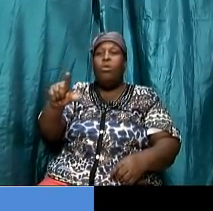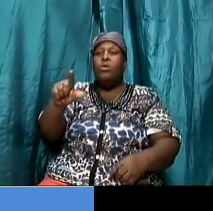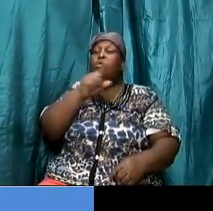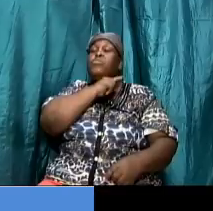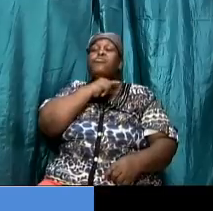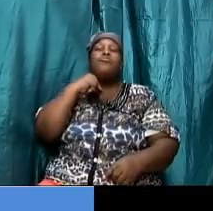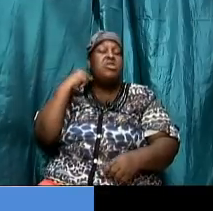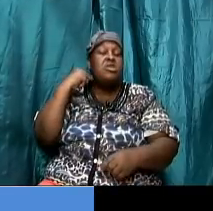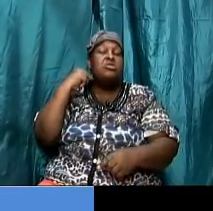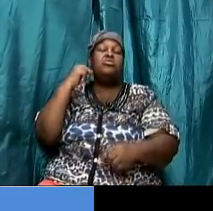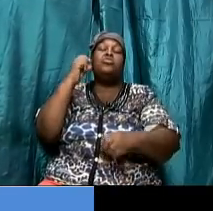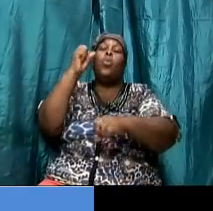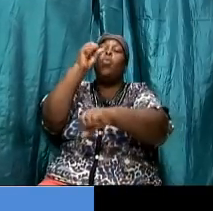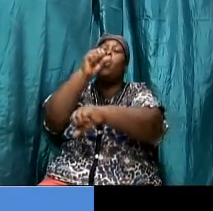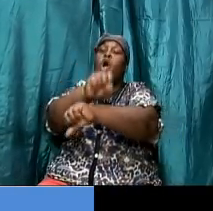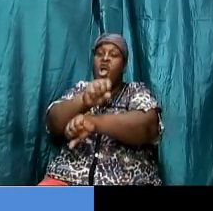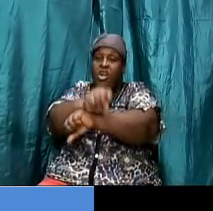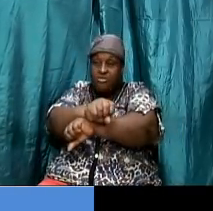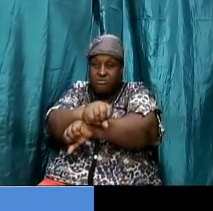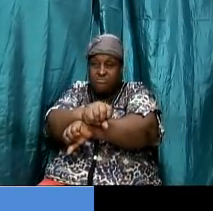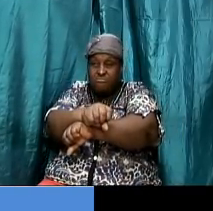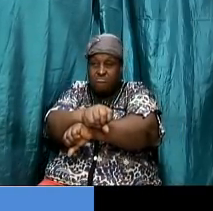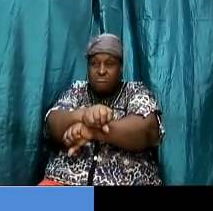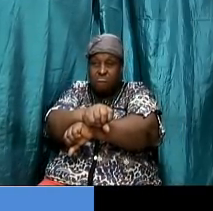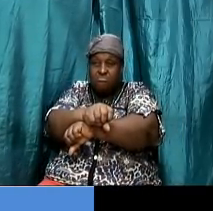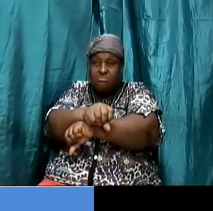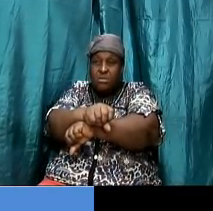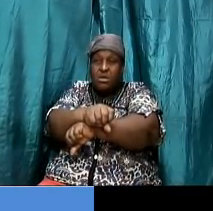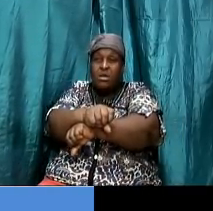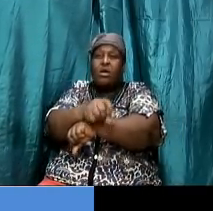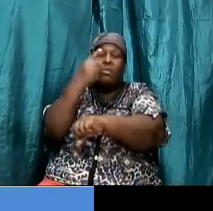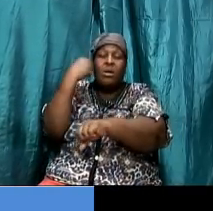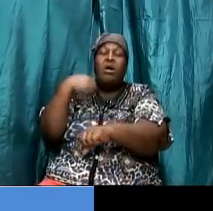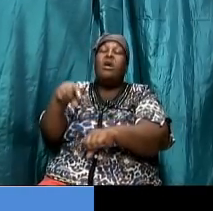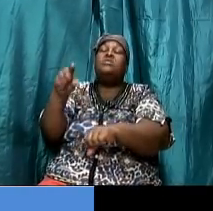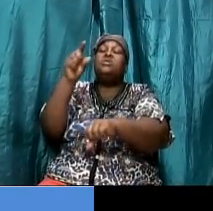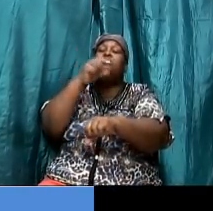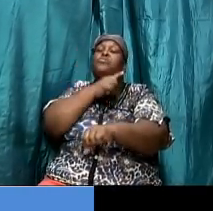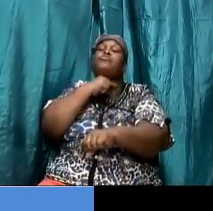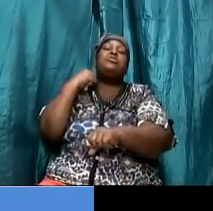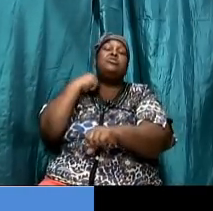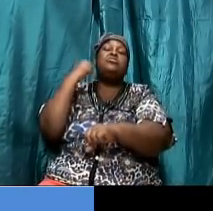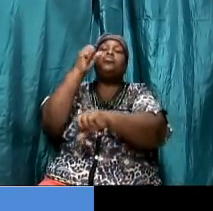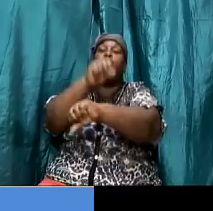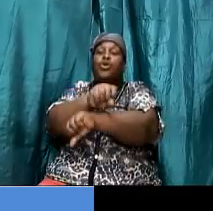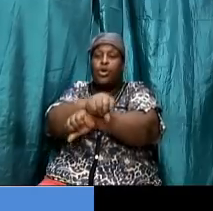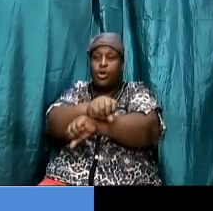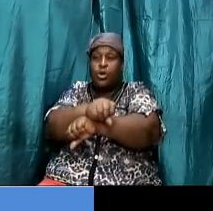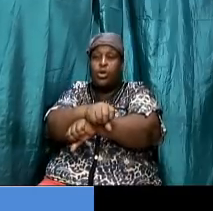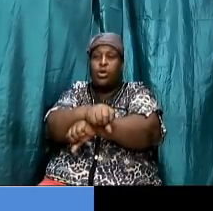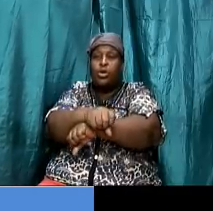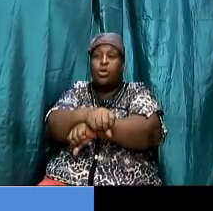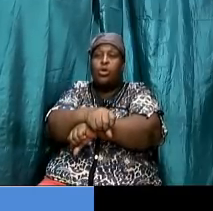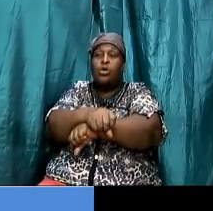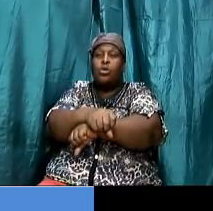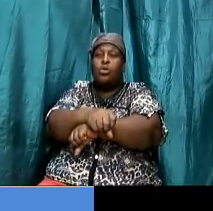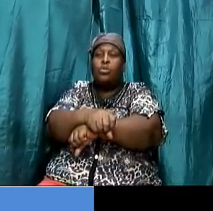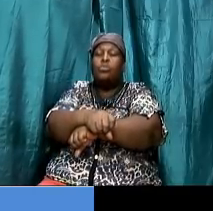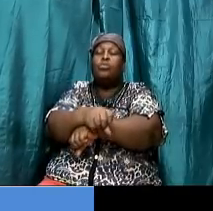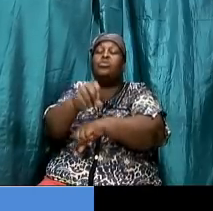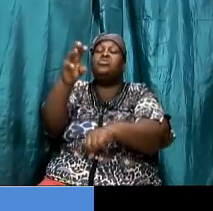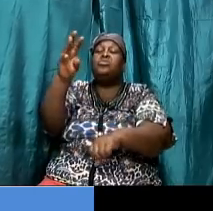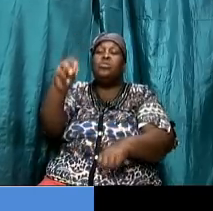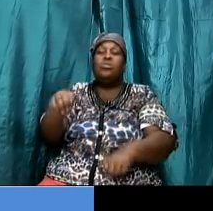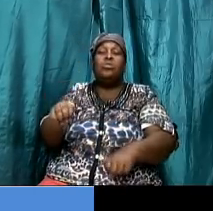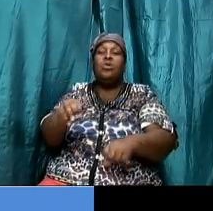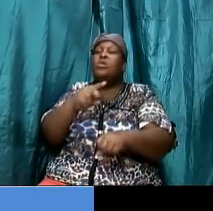could work hmm and because the priest could work it means that if it was a moral absolute then